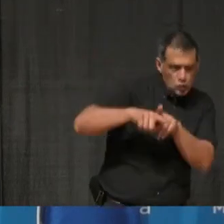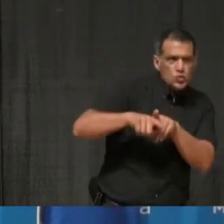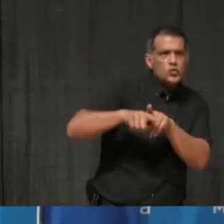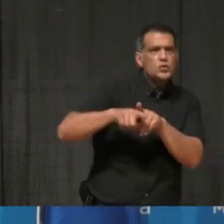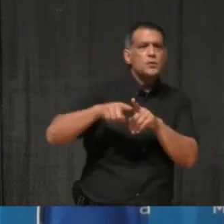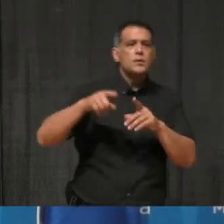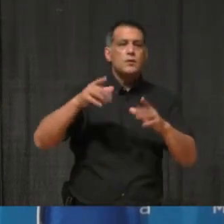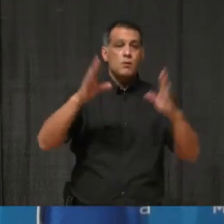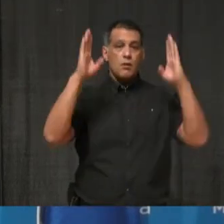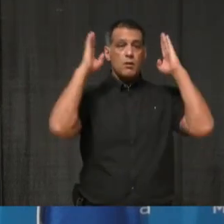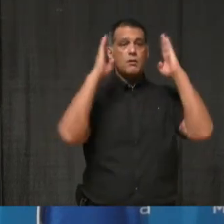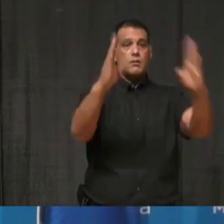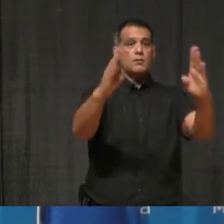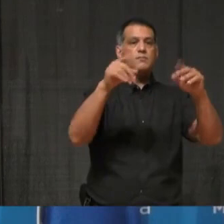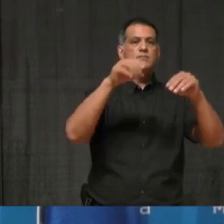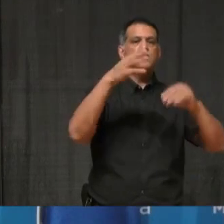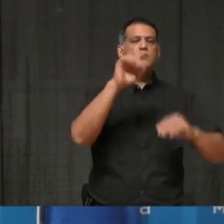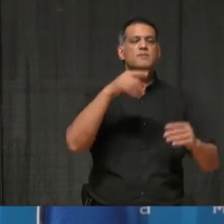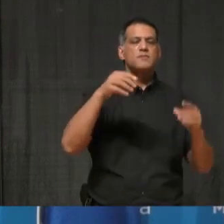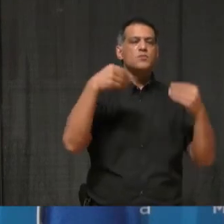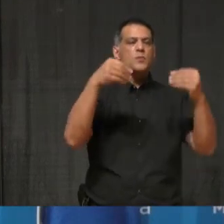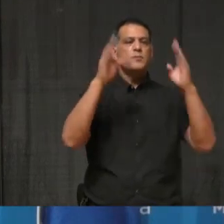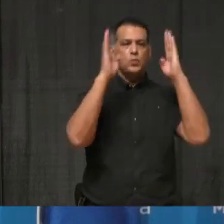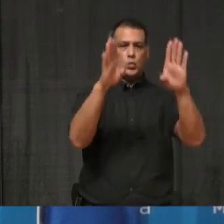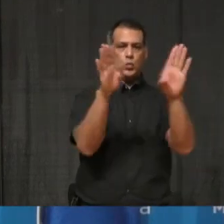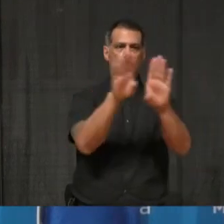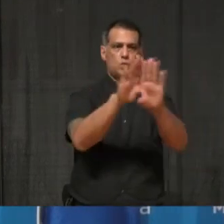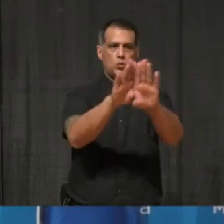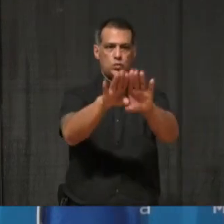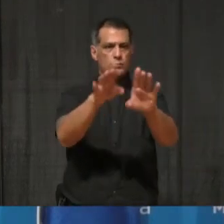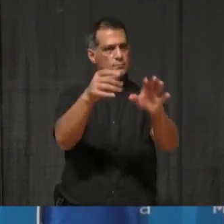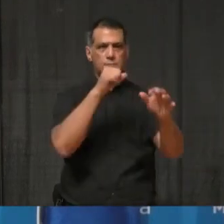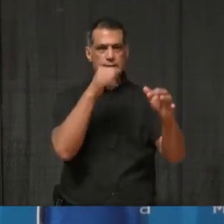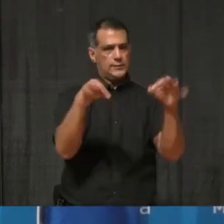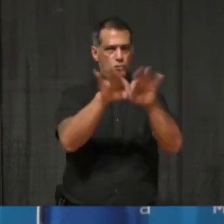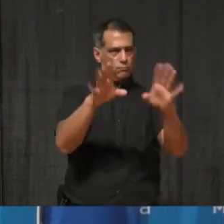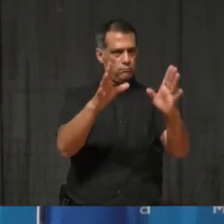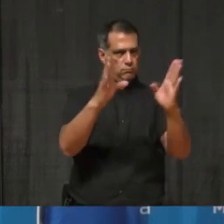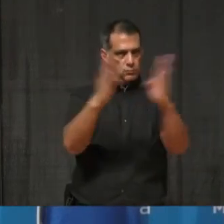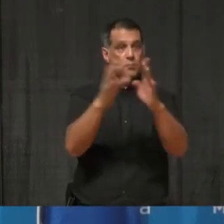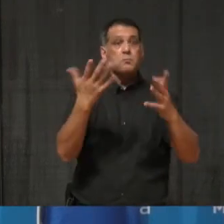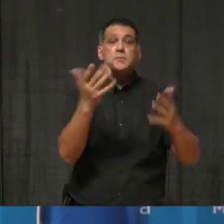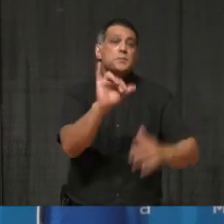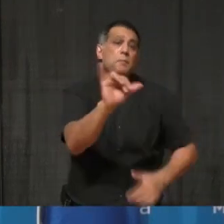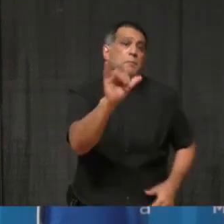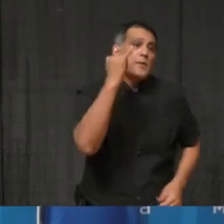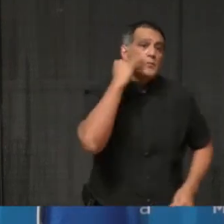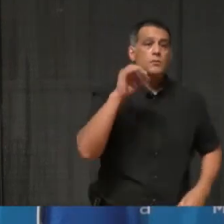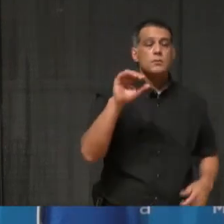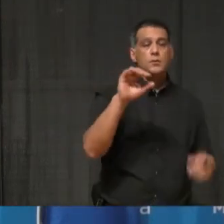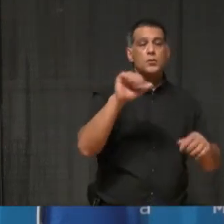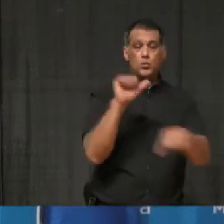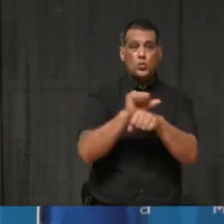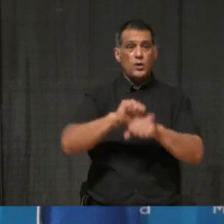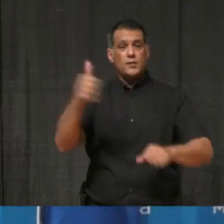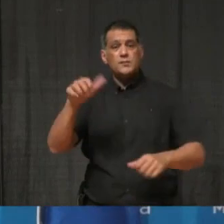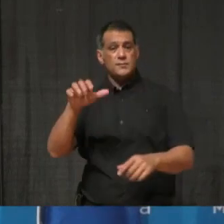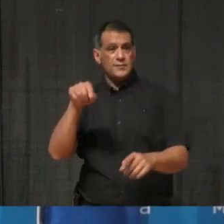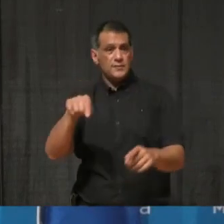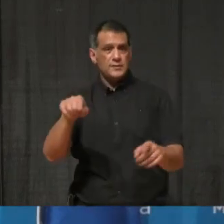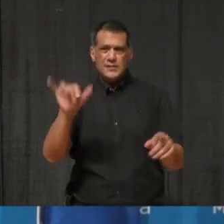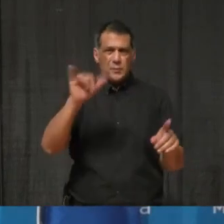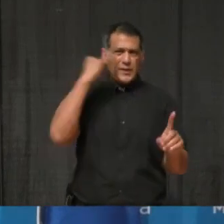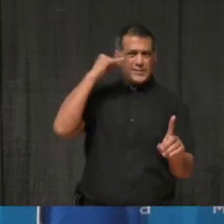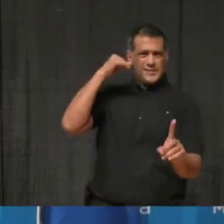the number of people that could be in a lineup. We were suggesting they use a reservation system similar to we have here at the Celebration Square rink.